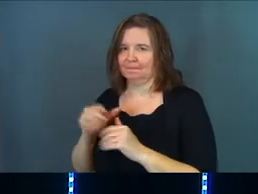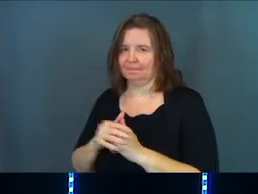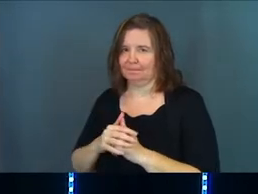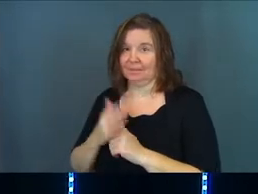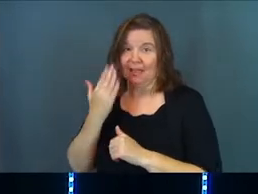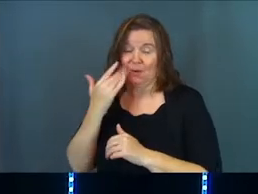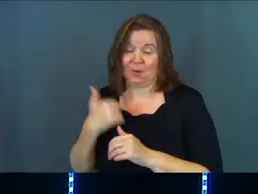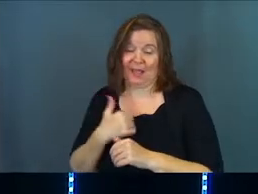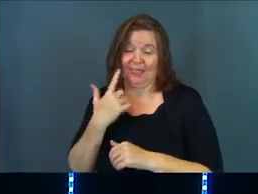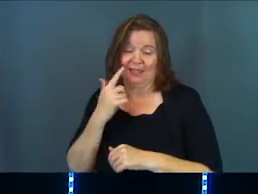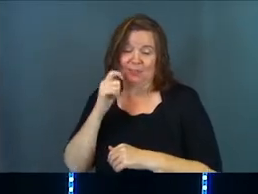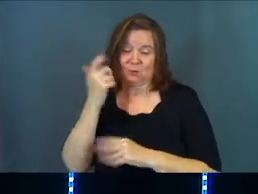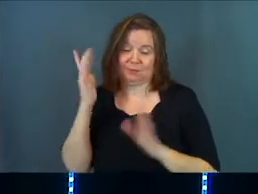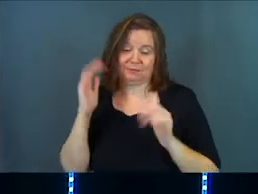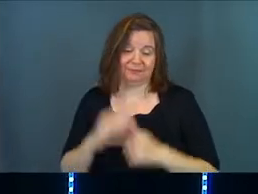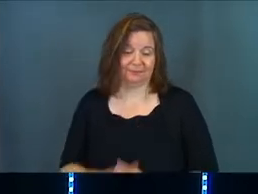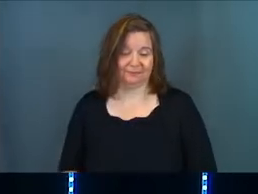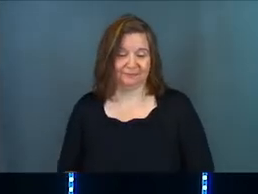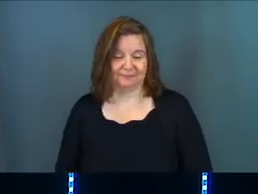I don't know, I think that's cool.